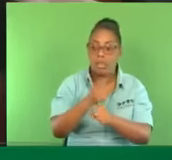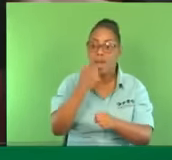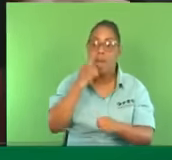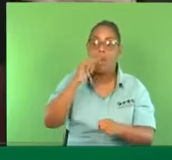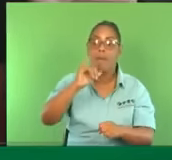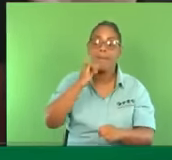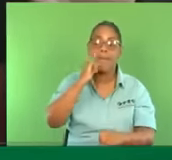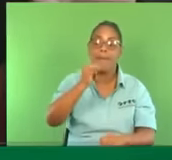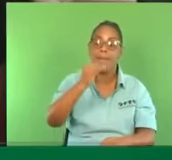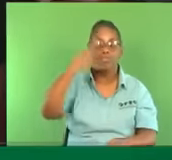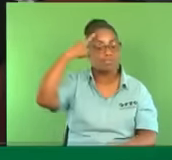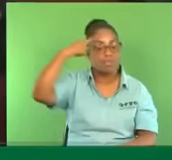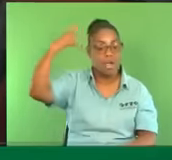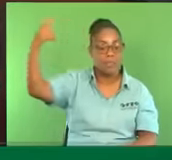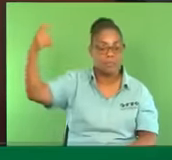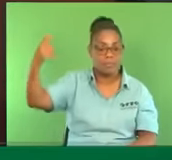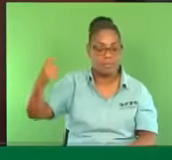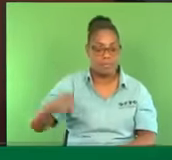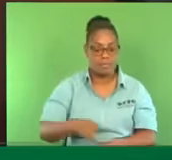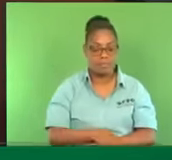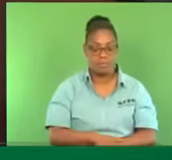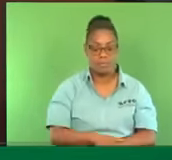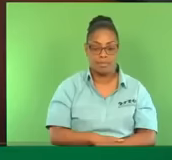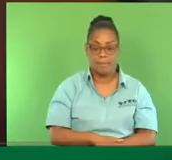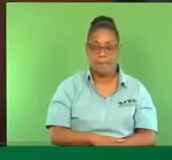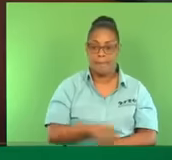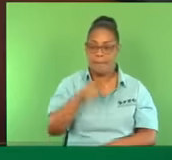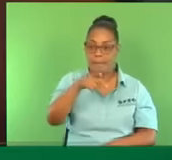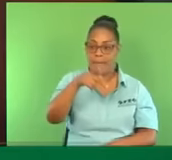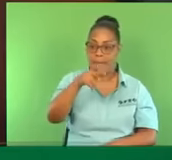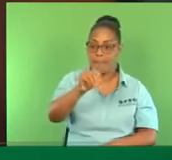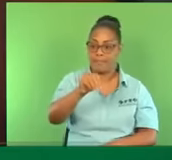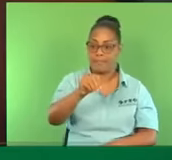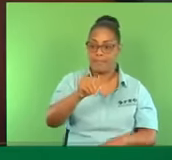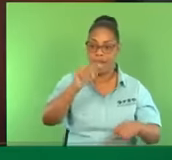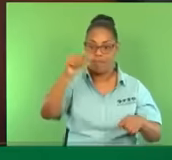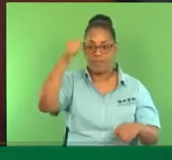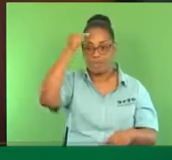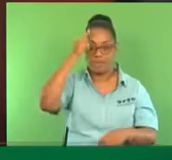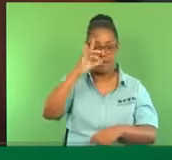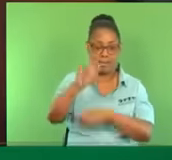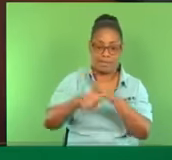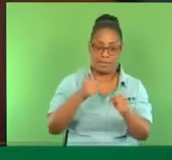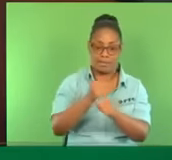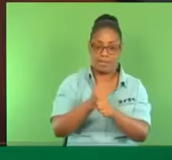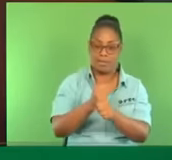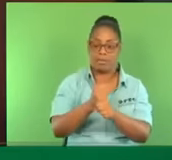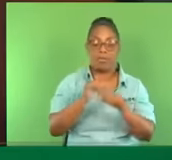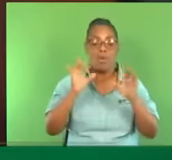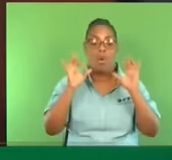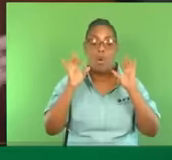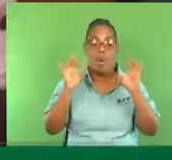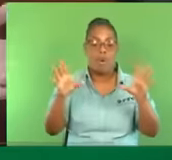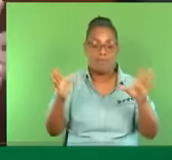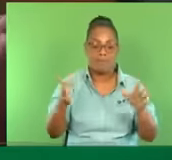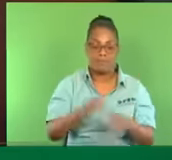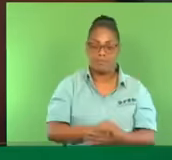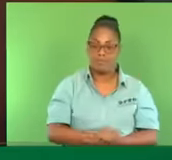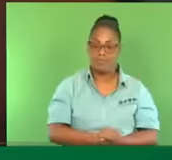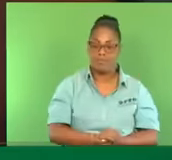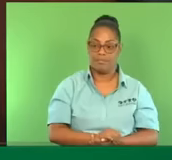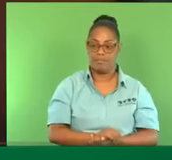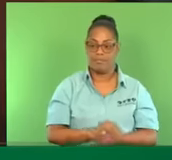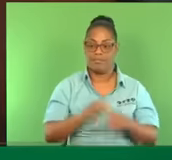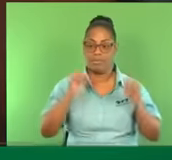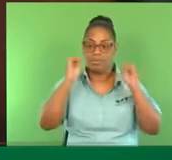years they have been there. So, as I said, I don't want to get too carried away. The Minister told us that what